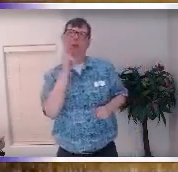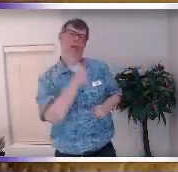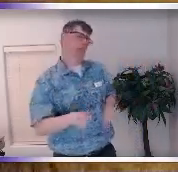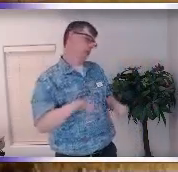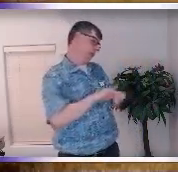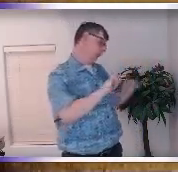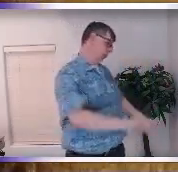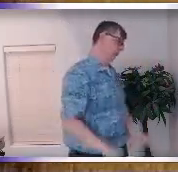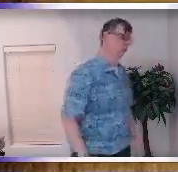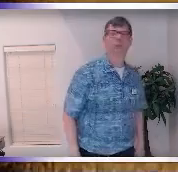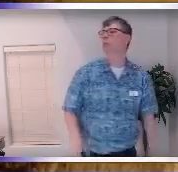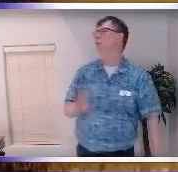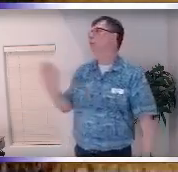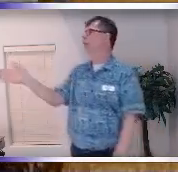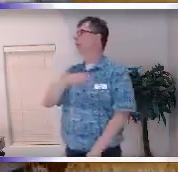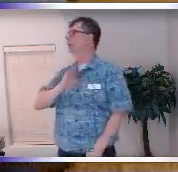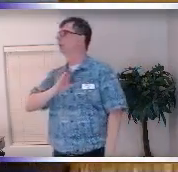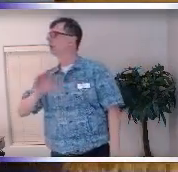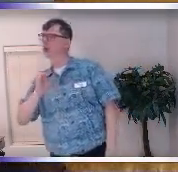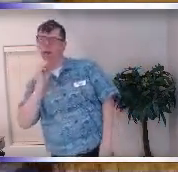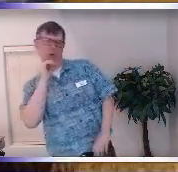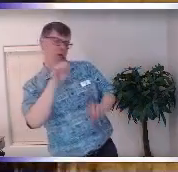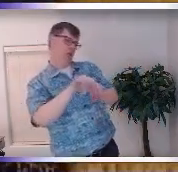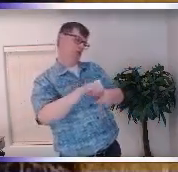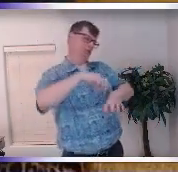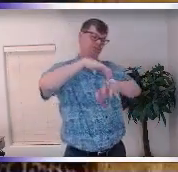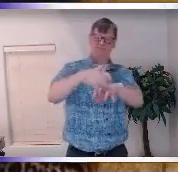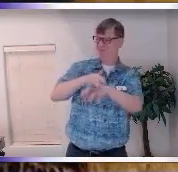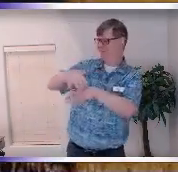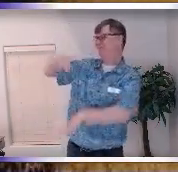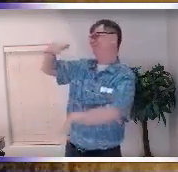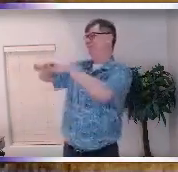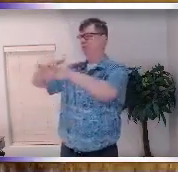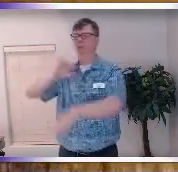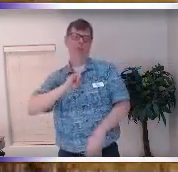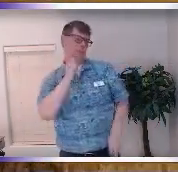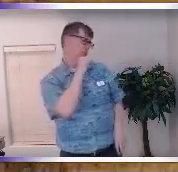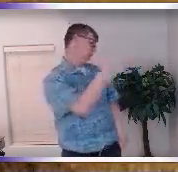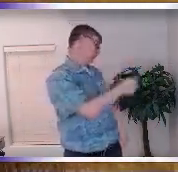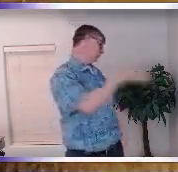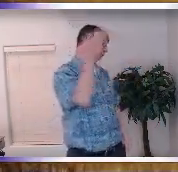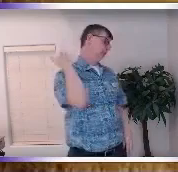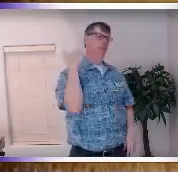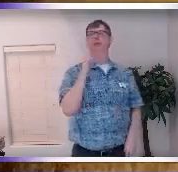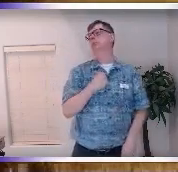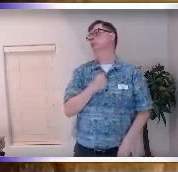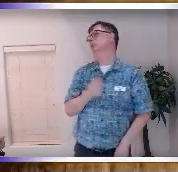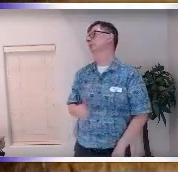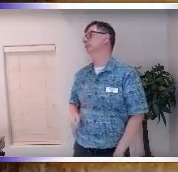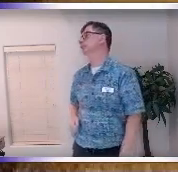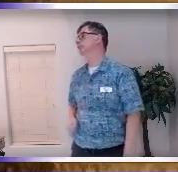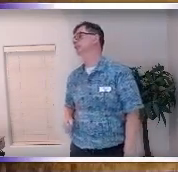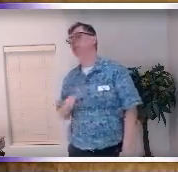circumstances and we can and some of them are so painful I've had those myself some of them we don't even